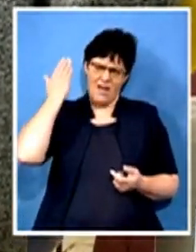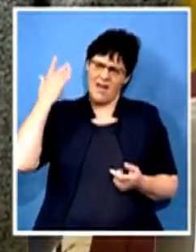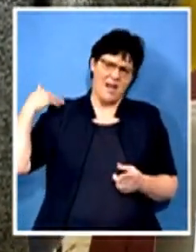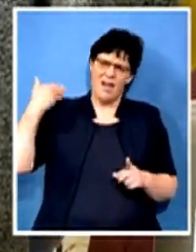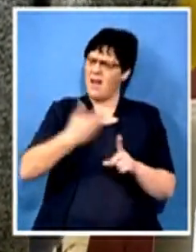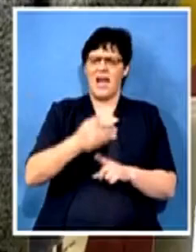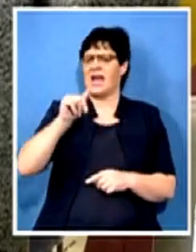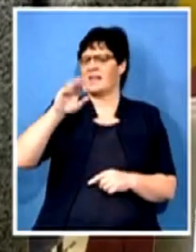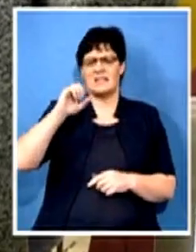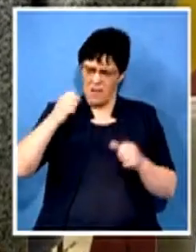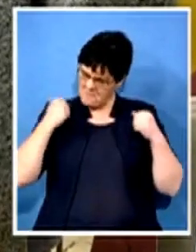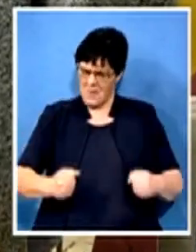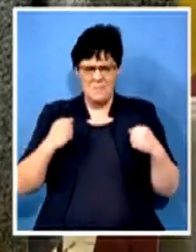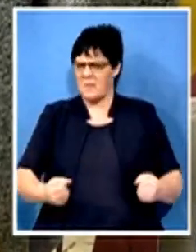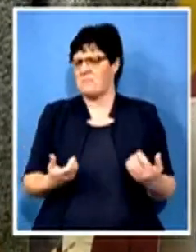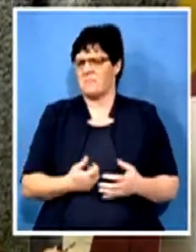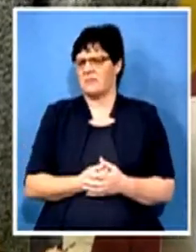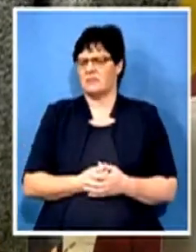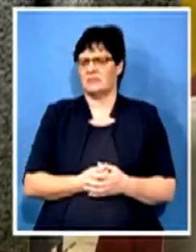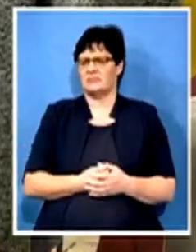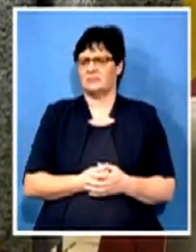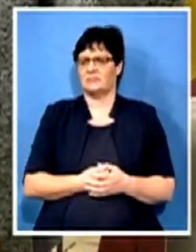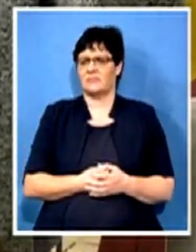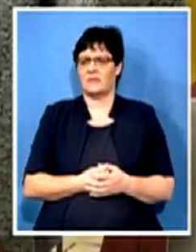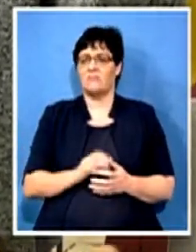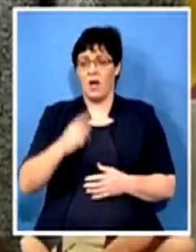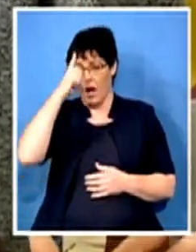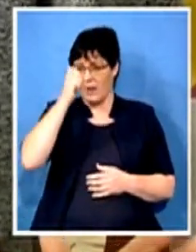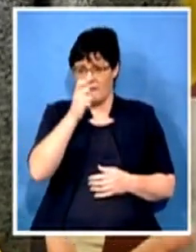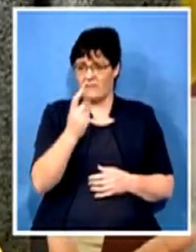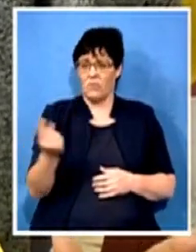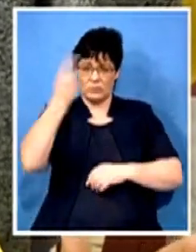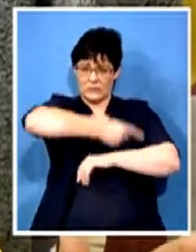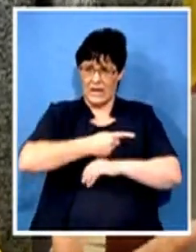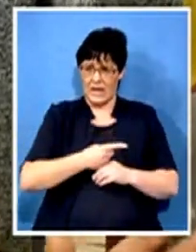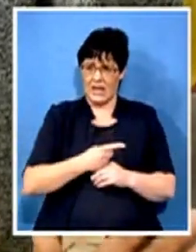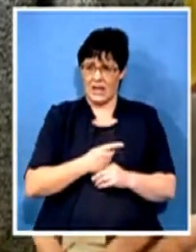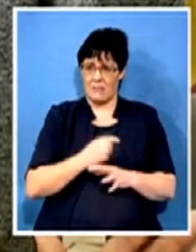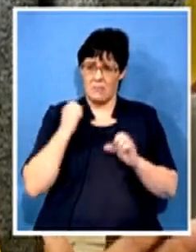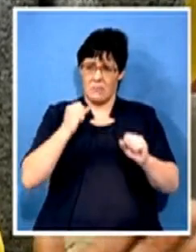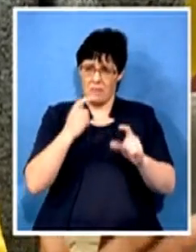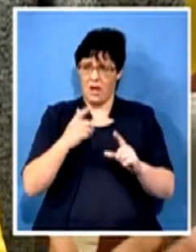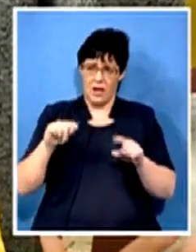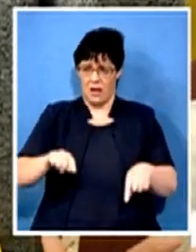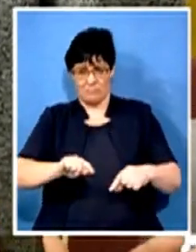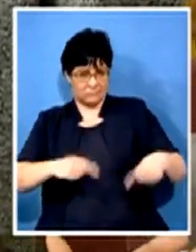have a relationship your ANC? Yes, you have a relationship with your other